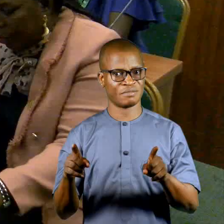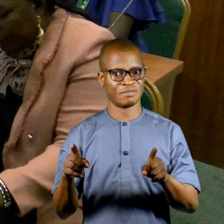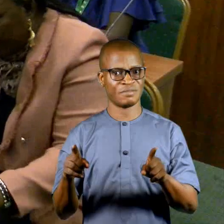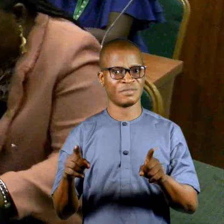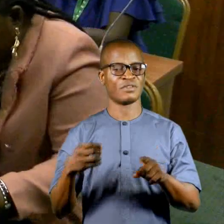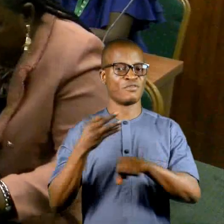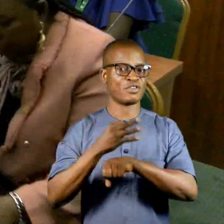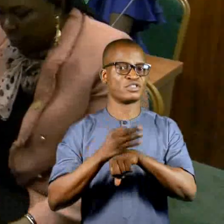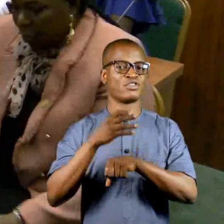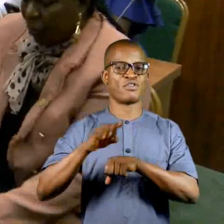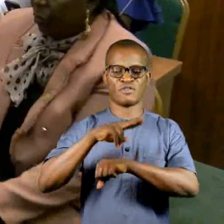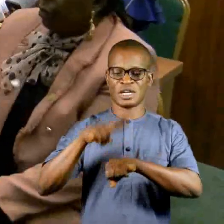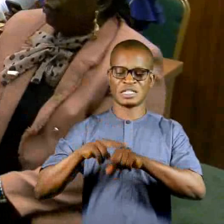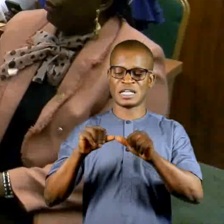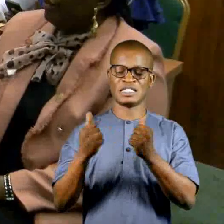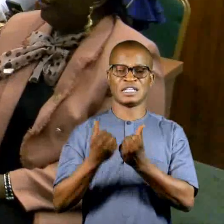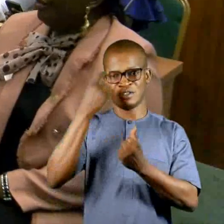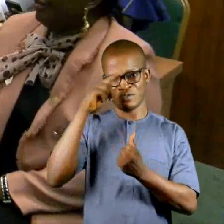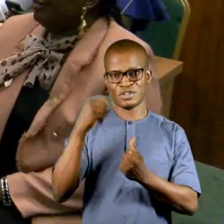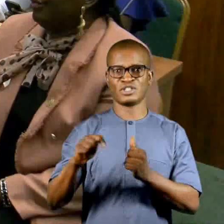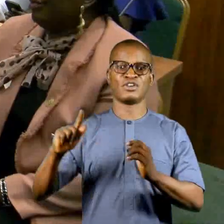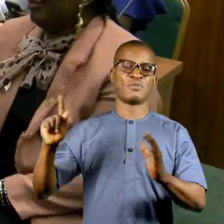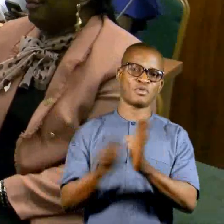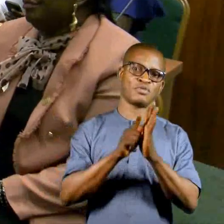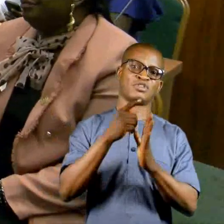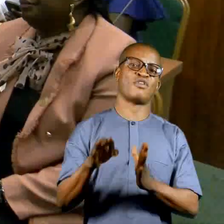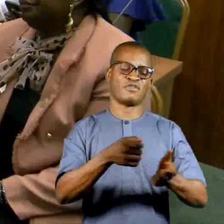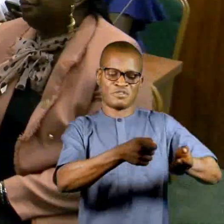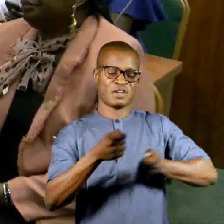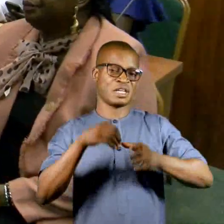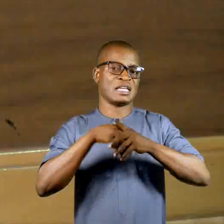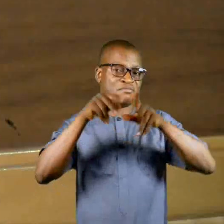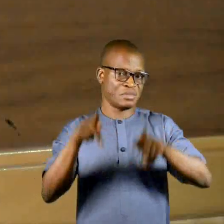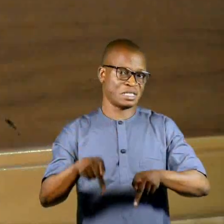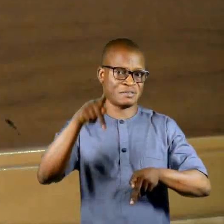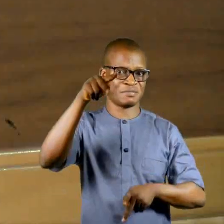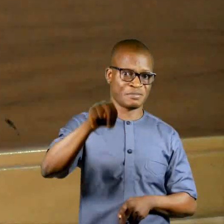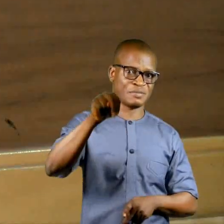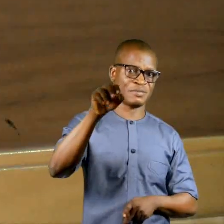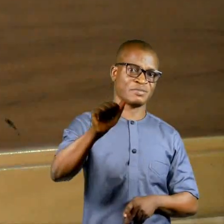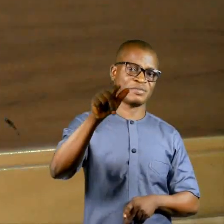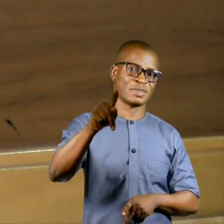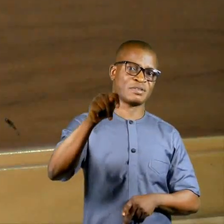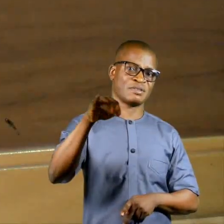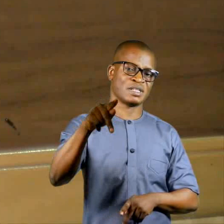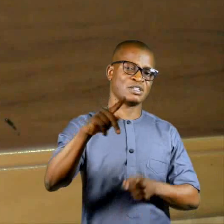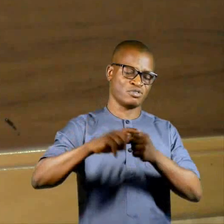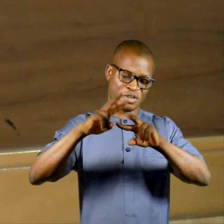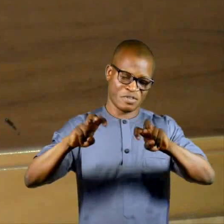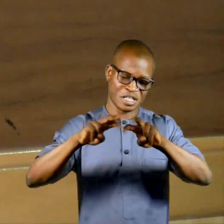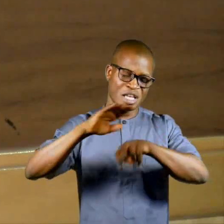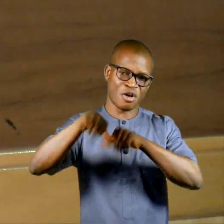function of the National Agency for the Prohibition of Trafficking in Persons, NAPTI, to investigate all cases of